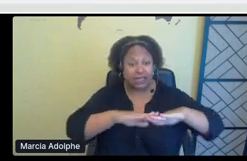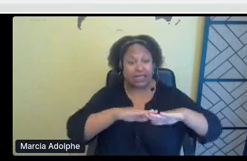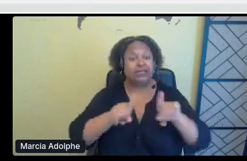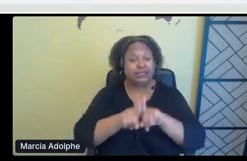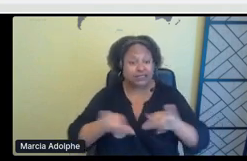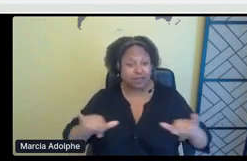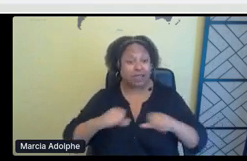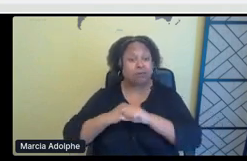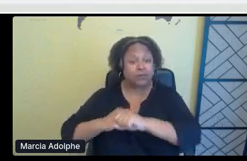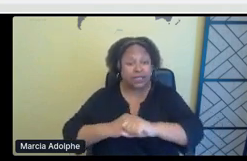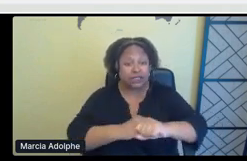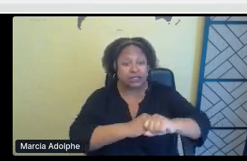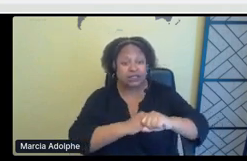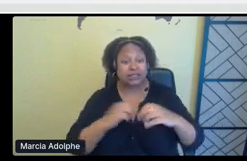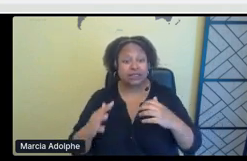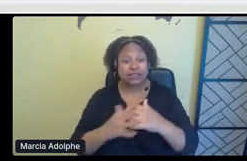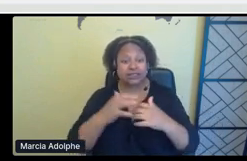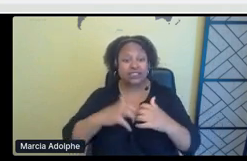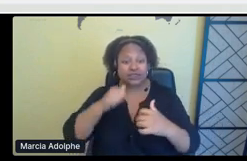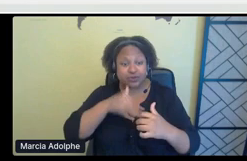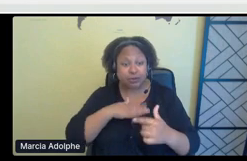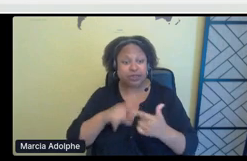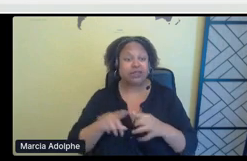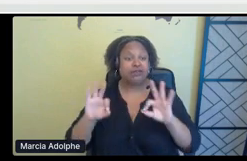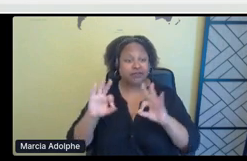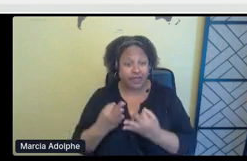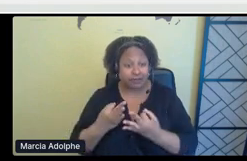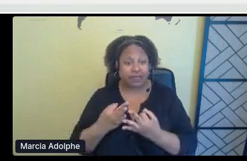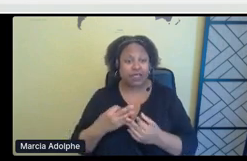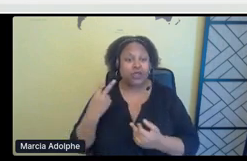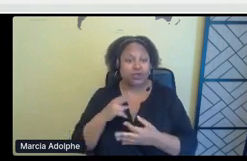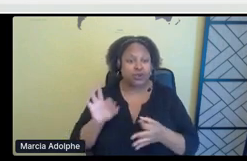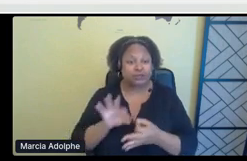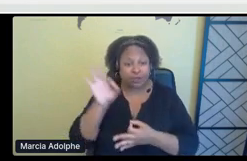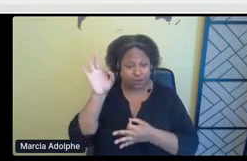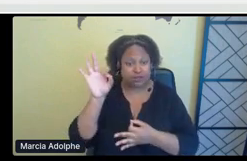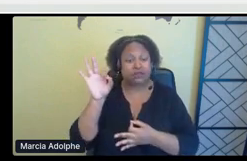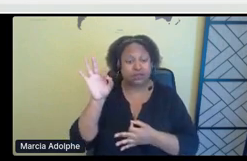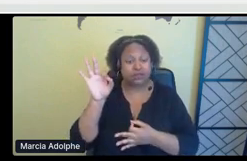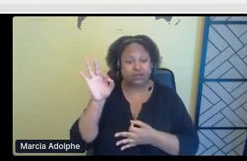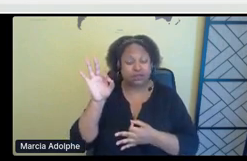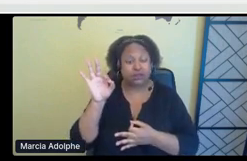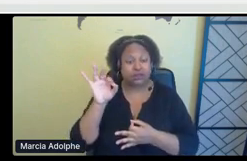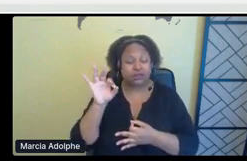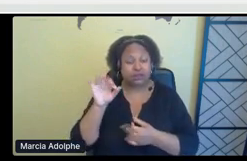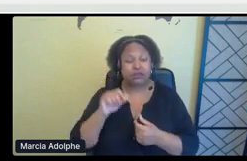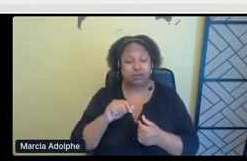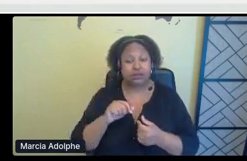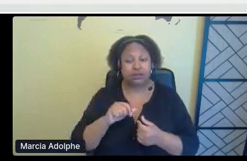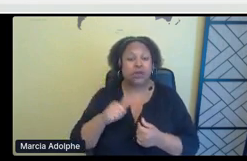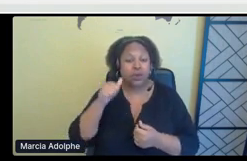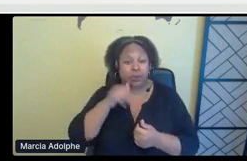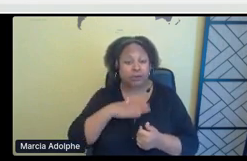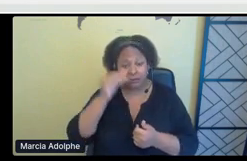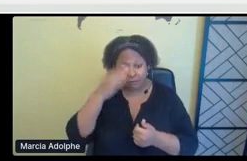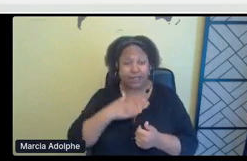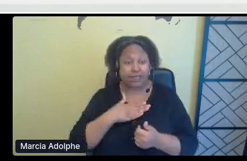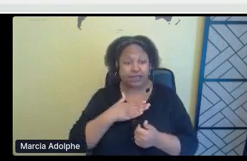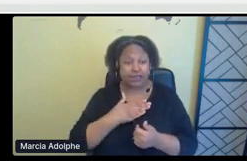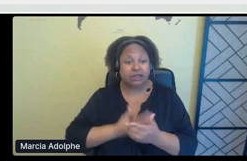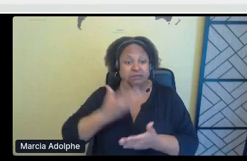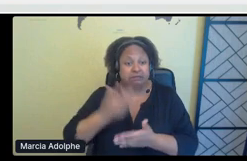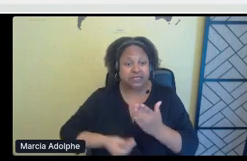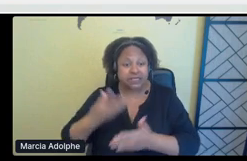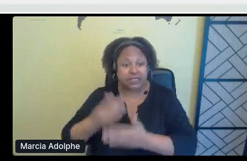women and indigenous relatives, two spirited women and men, um, that are going missing and